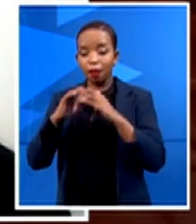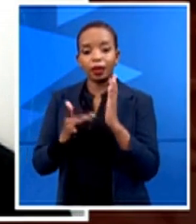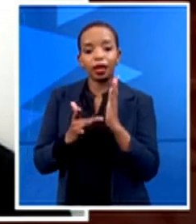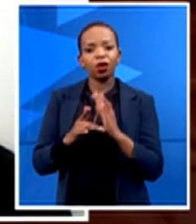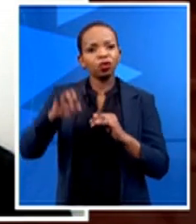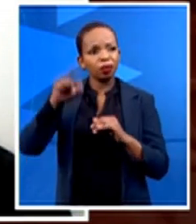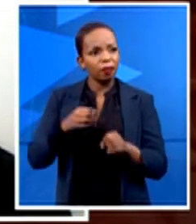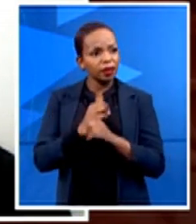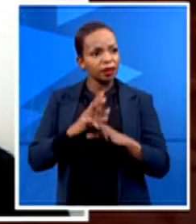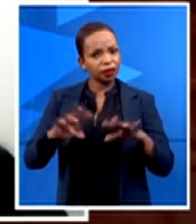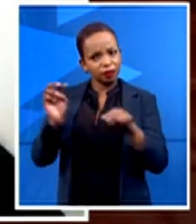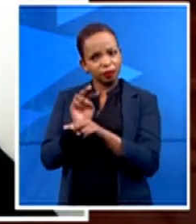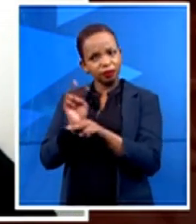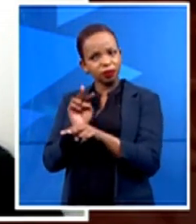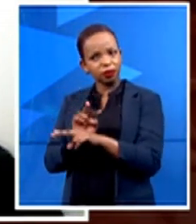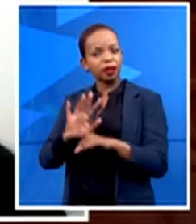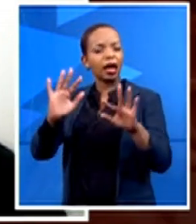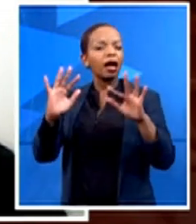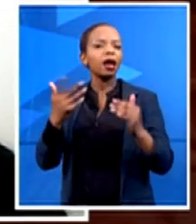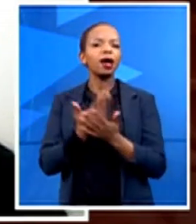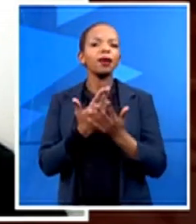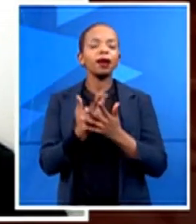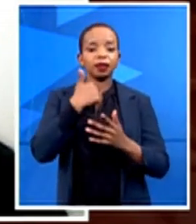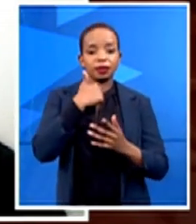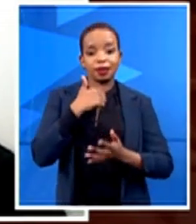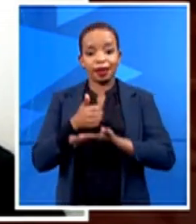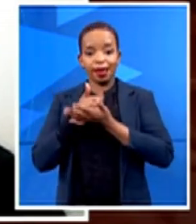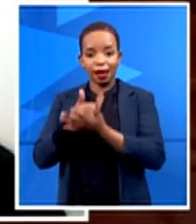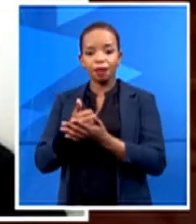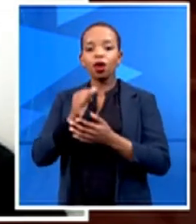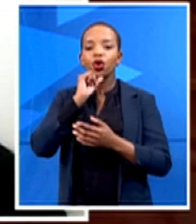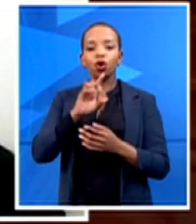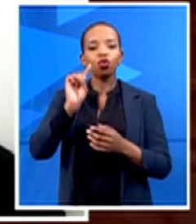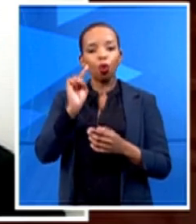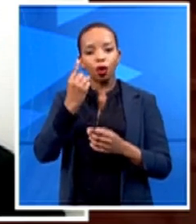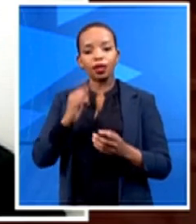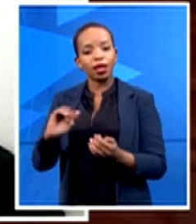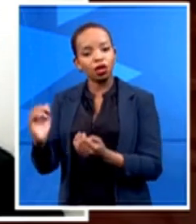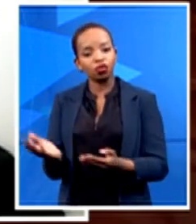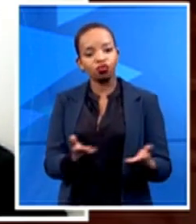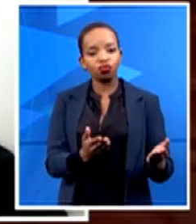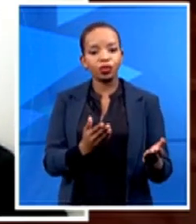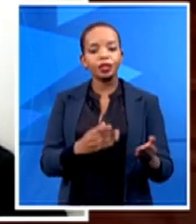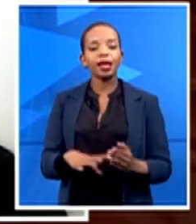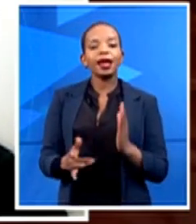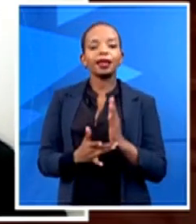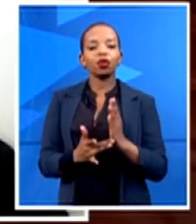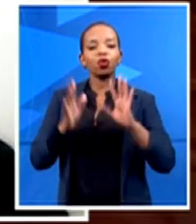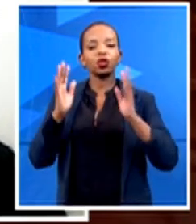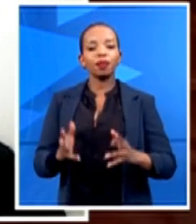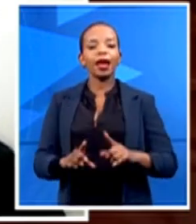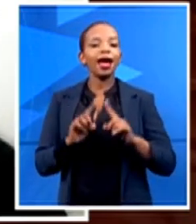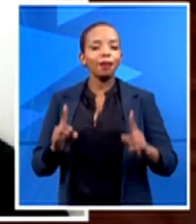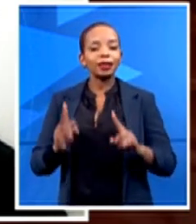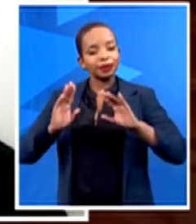only the introduction, but the entrenchment of technology use in that environment, you know? yes,